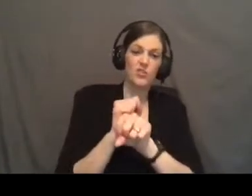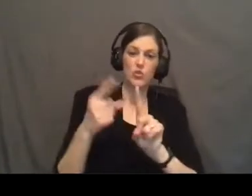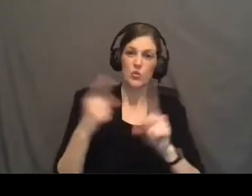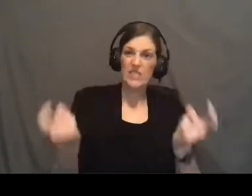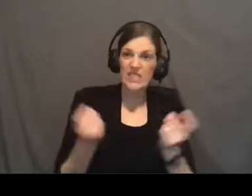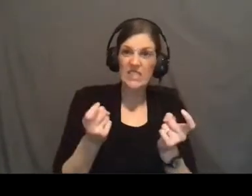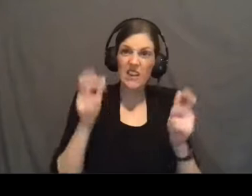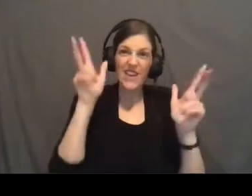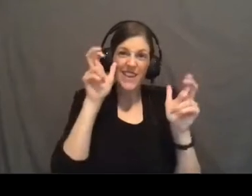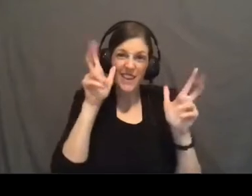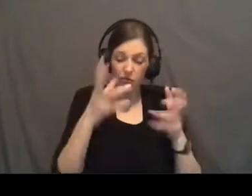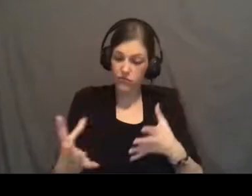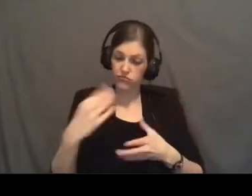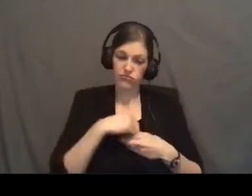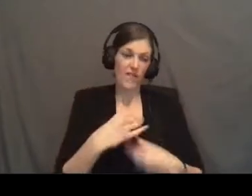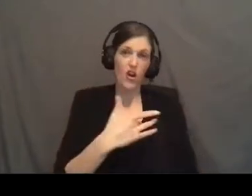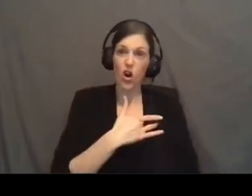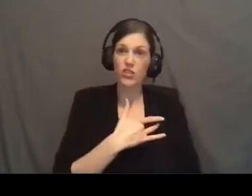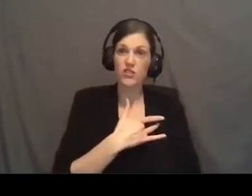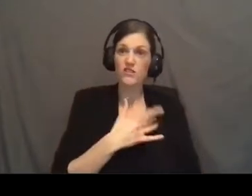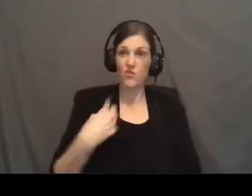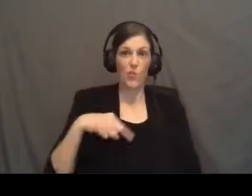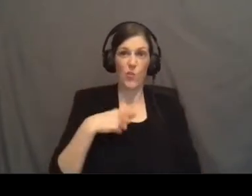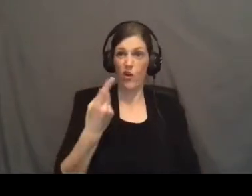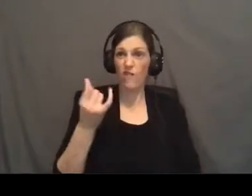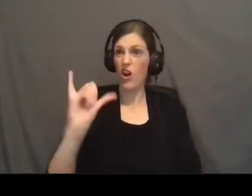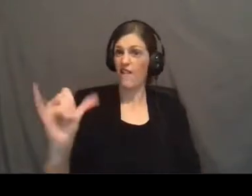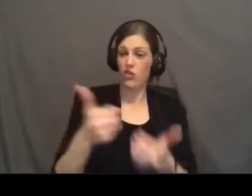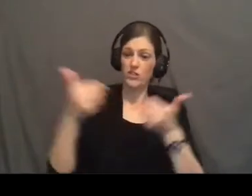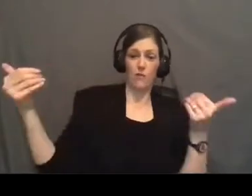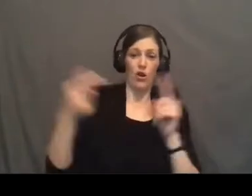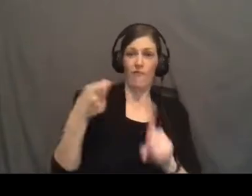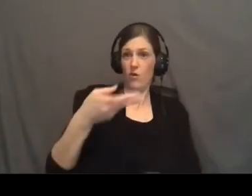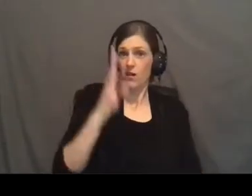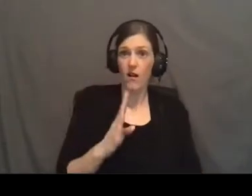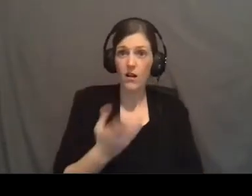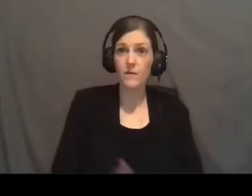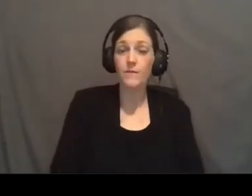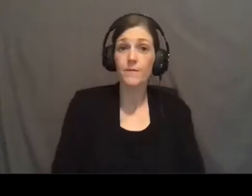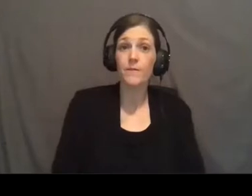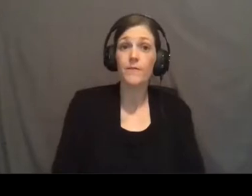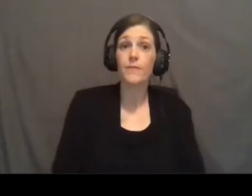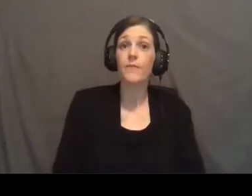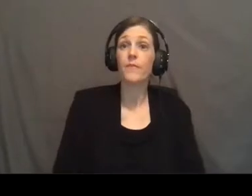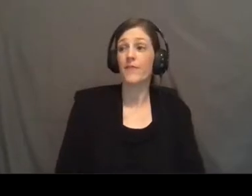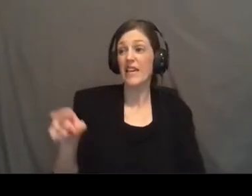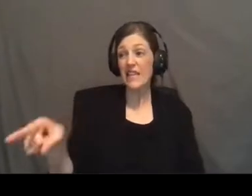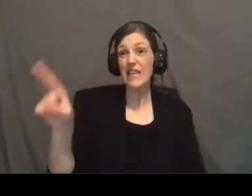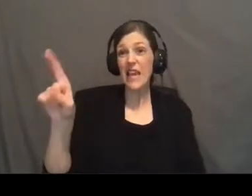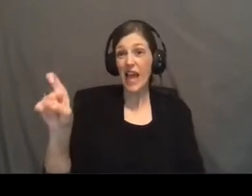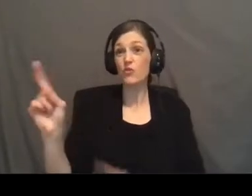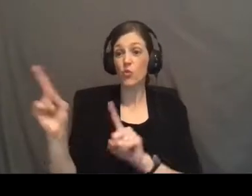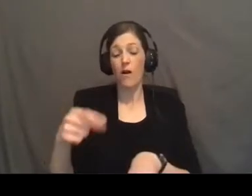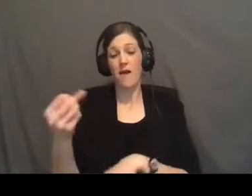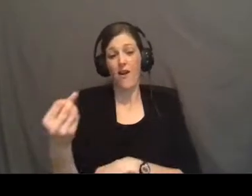resides in our hearts. We are forever separated from God. He had to come and conquer